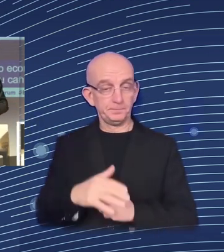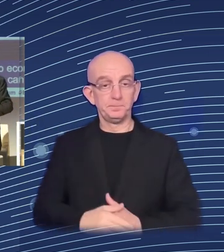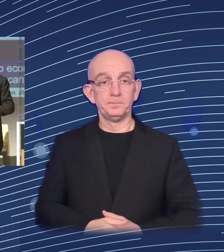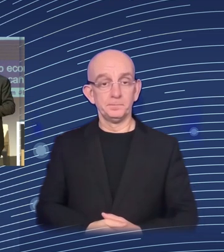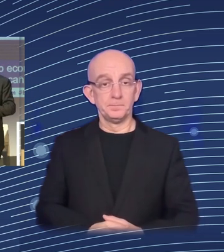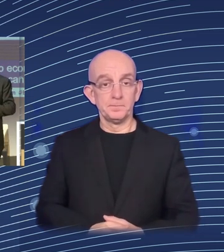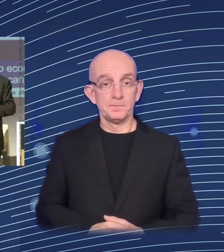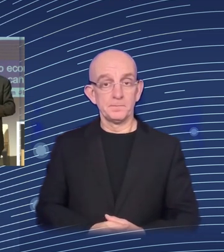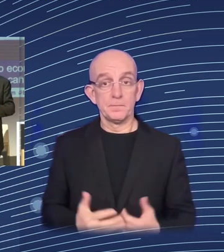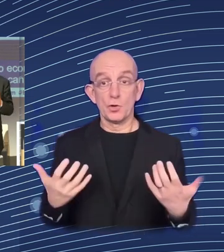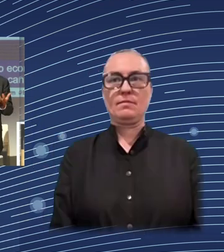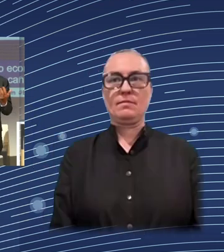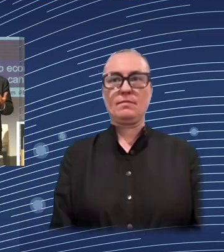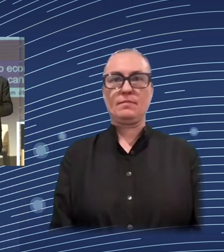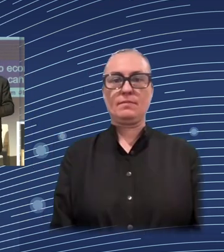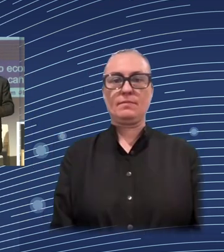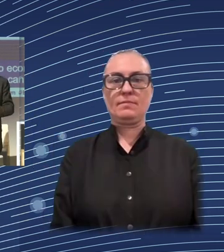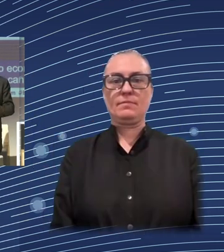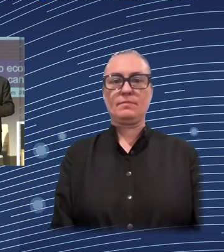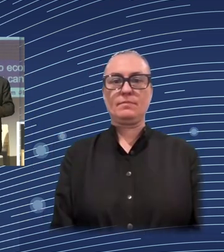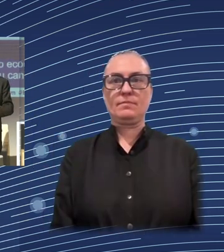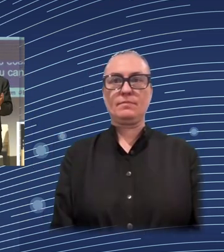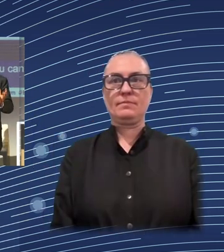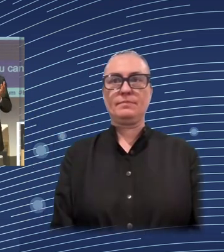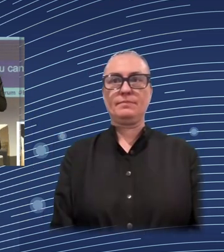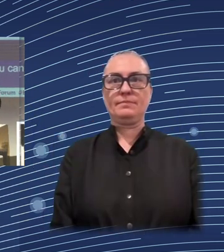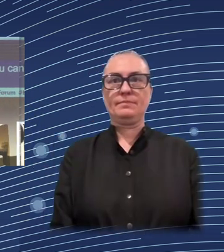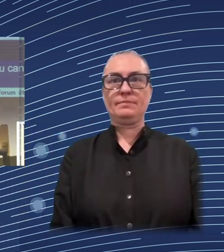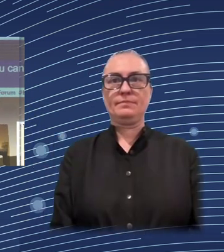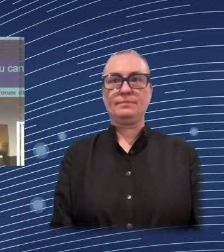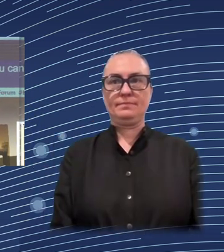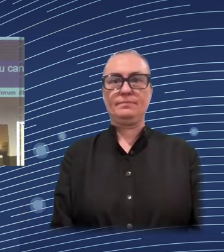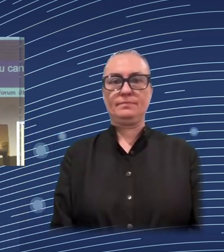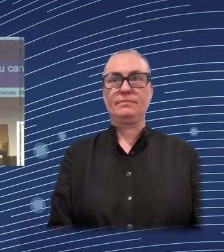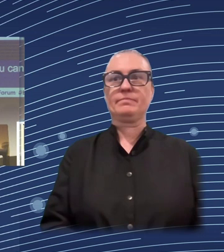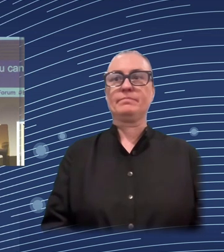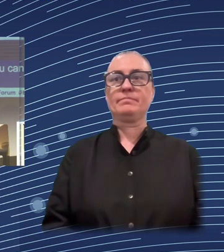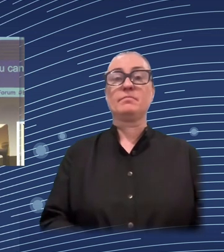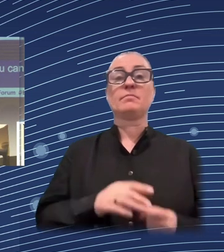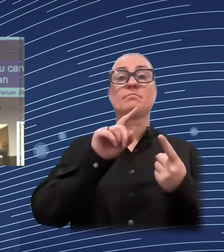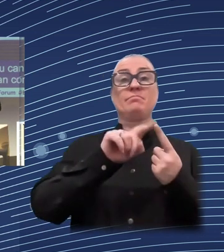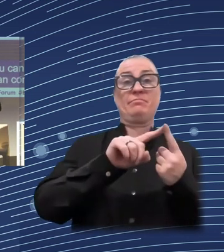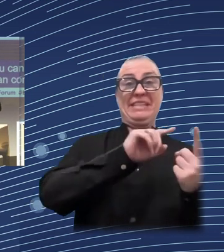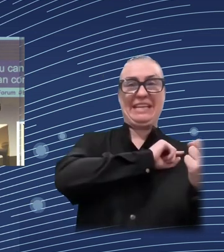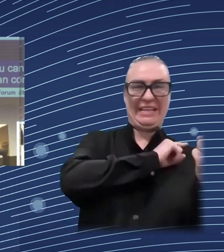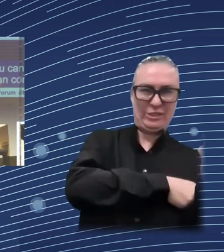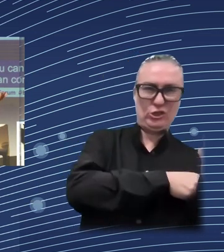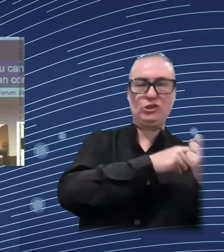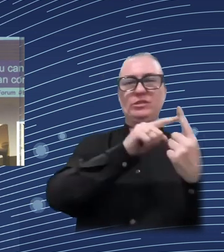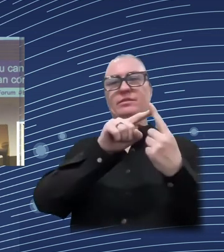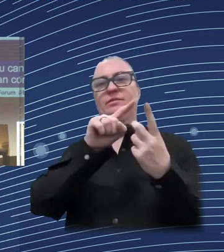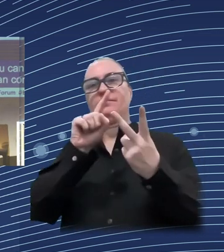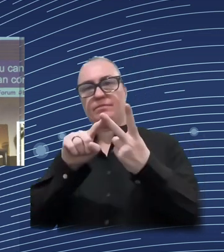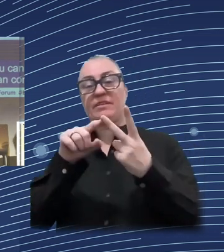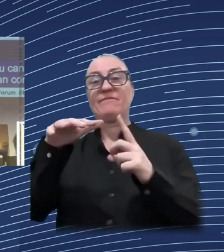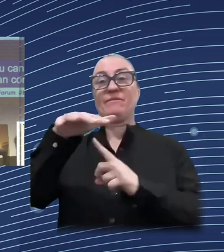policy with an environmental concern. You can combine this with a distributional impact assessment. The same will